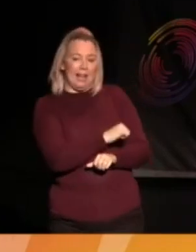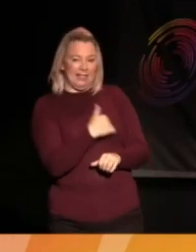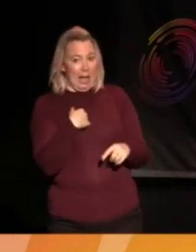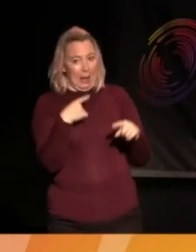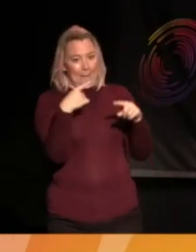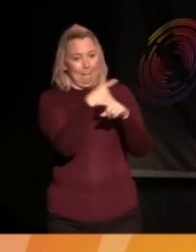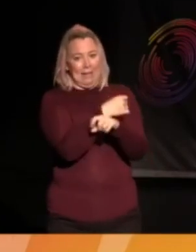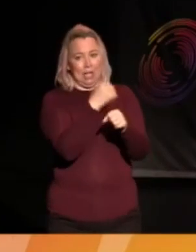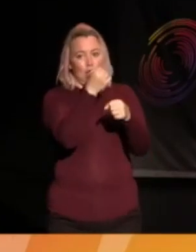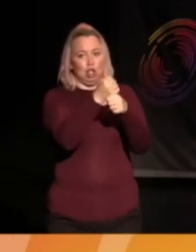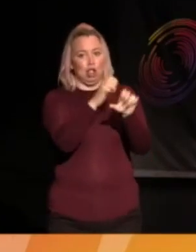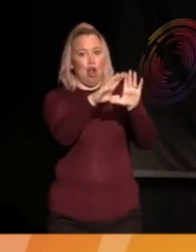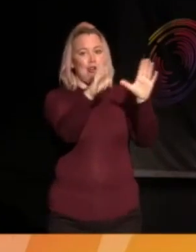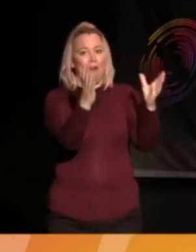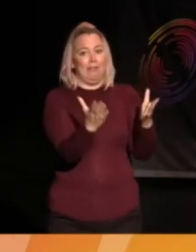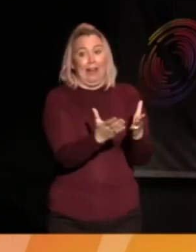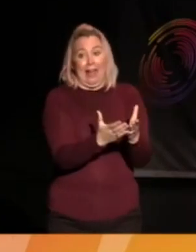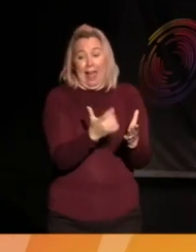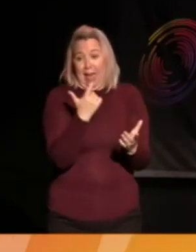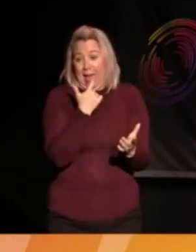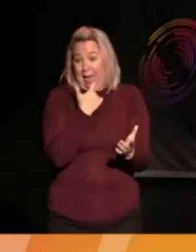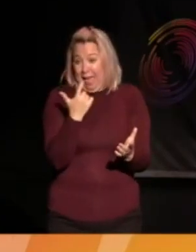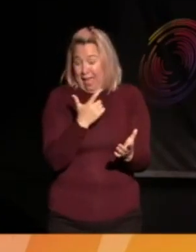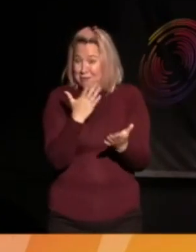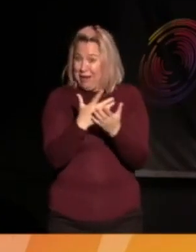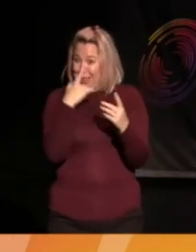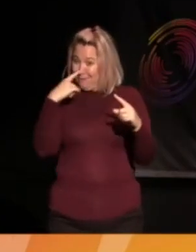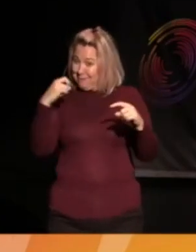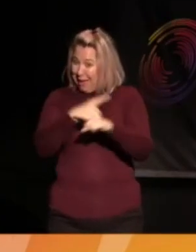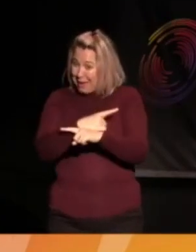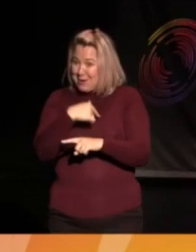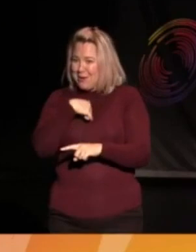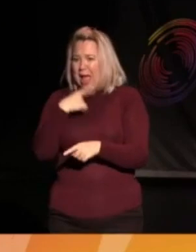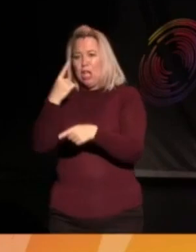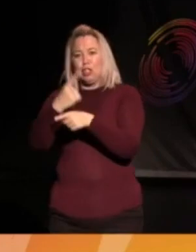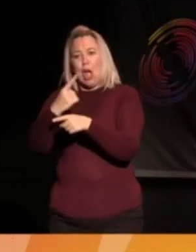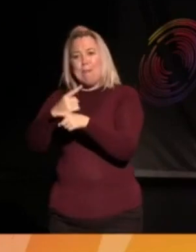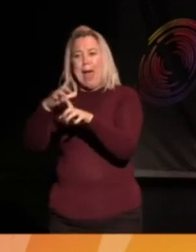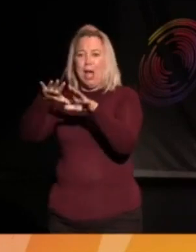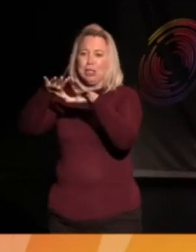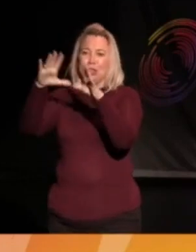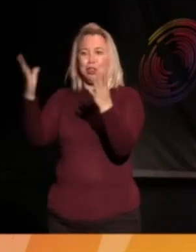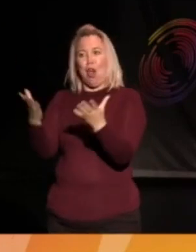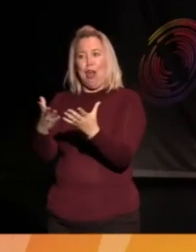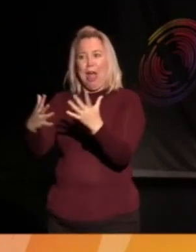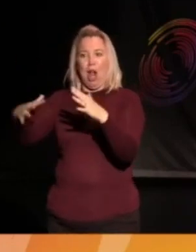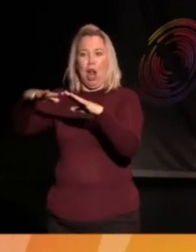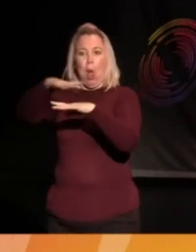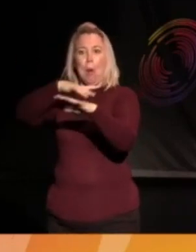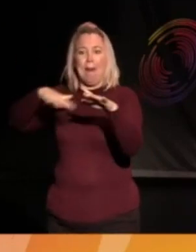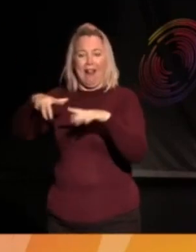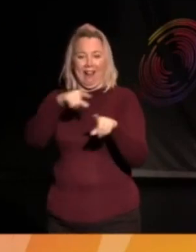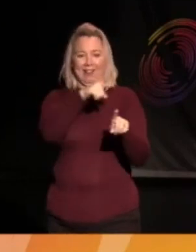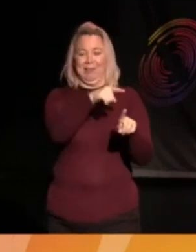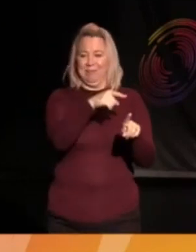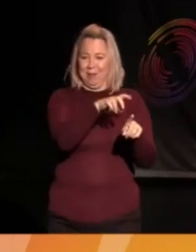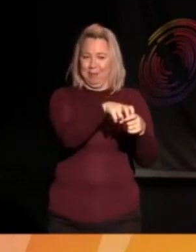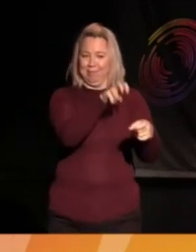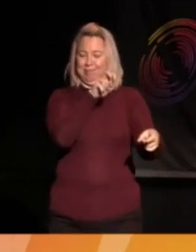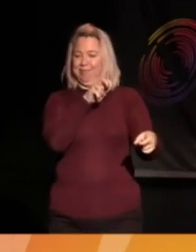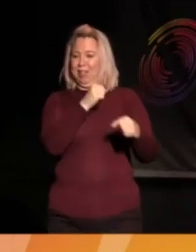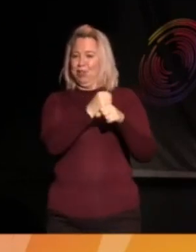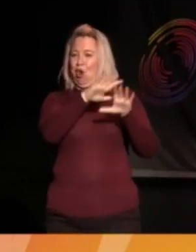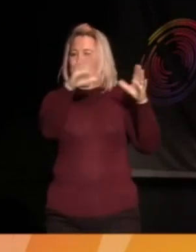missing my geography lesson, which I think is quite ironic. I think it's very geography-based. But, yeah, no, it's basically about, I suppose, we're